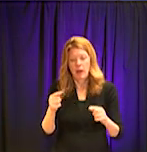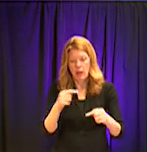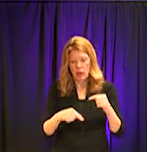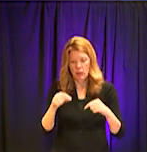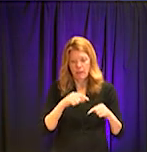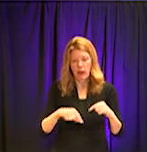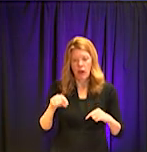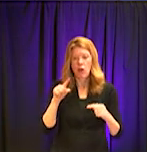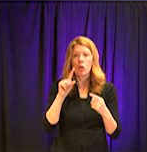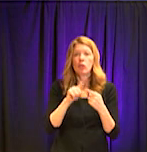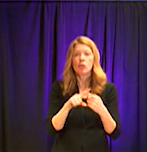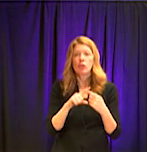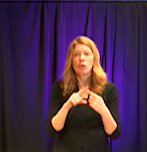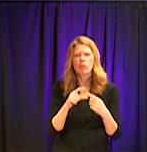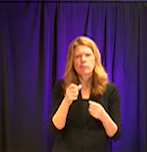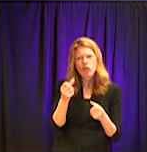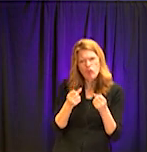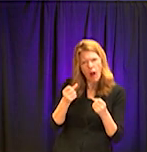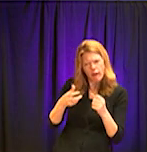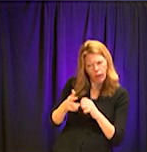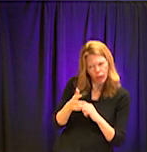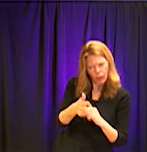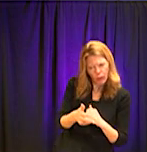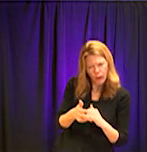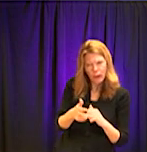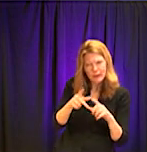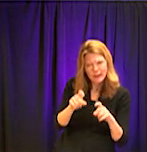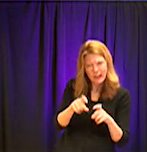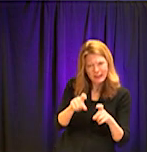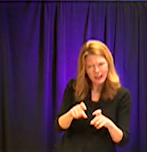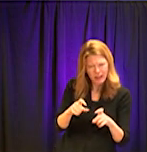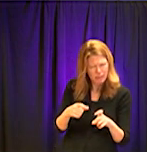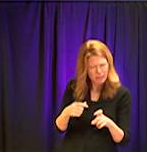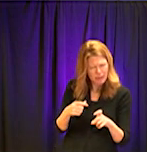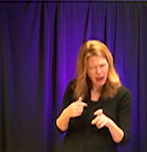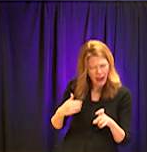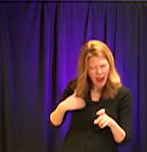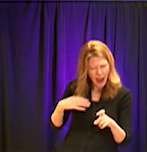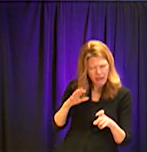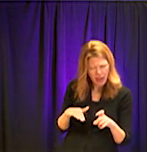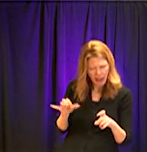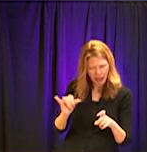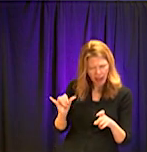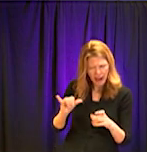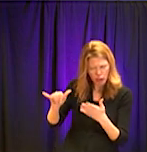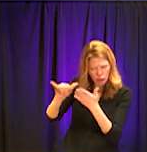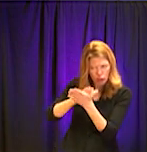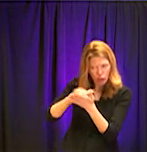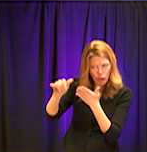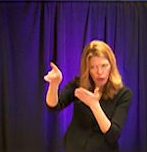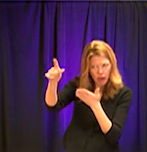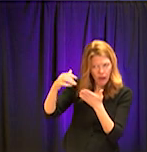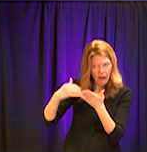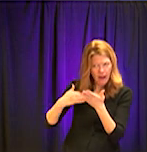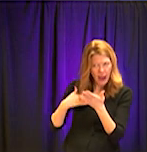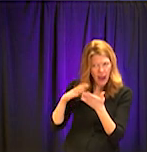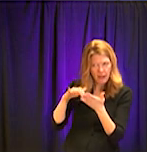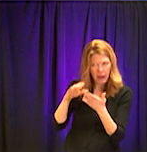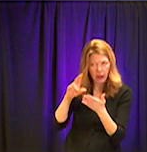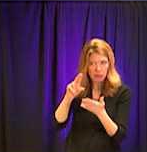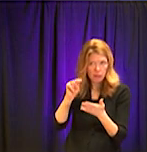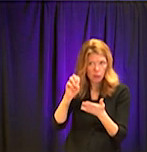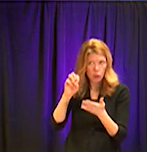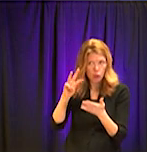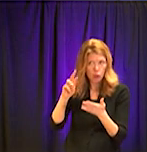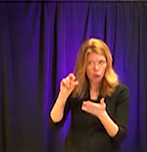that's something different. Yes. Is there drive-through testing like what we've seen happening in New Rochelle, New York, what we've seen even in South Korea,